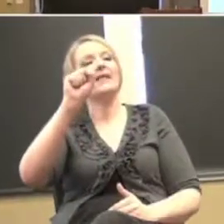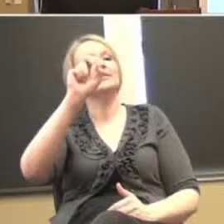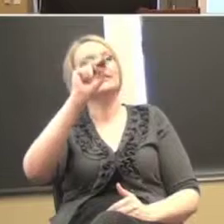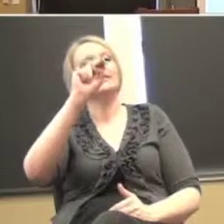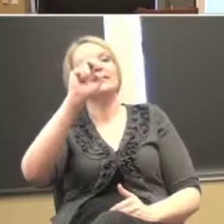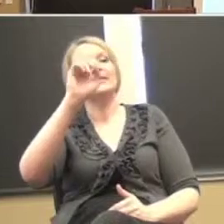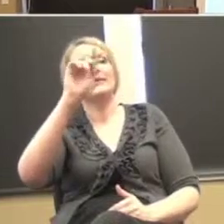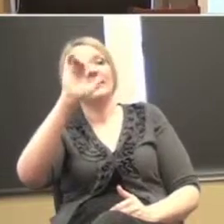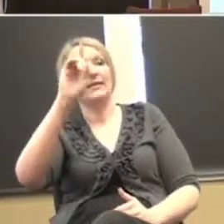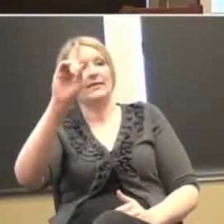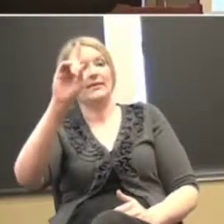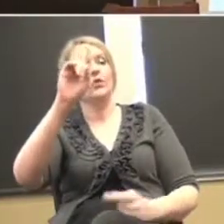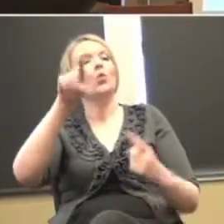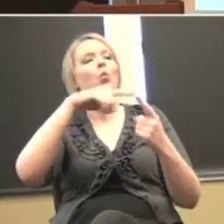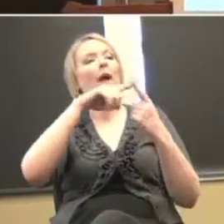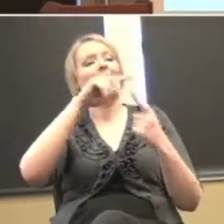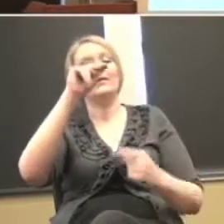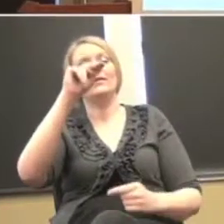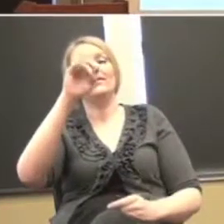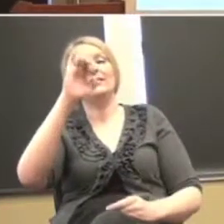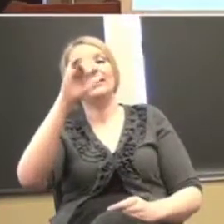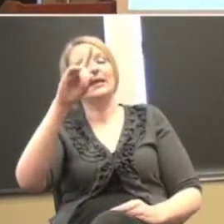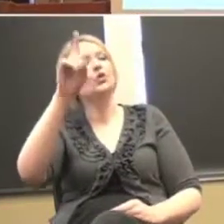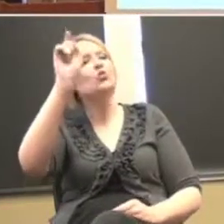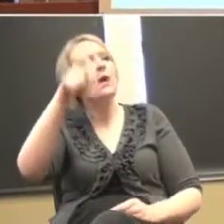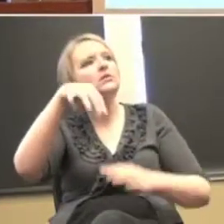when needed you need to tell when they need it.